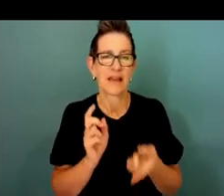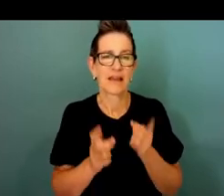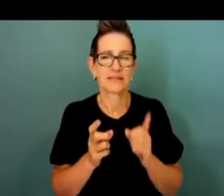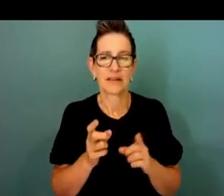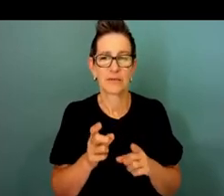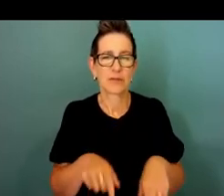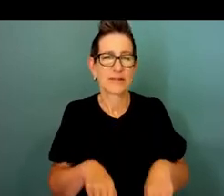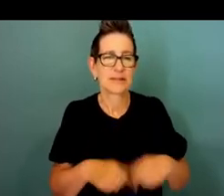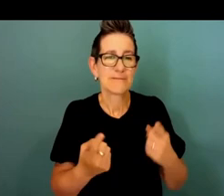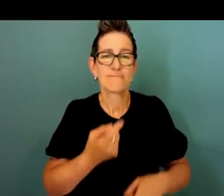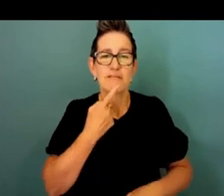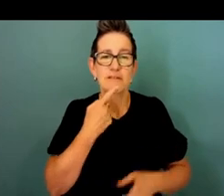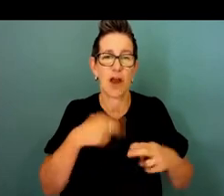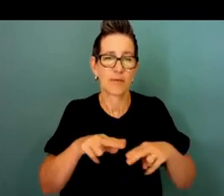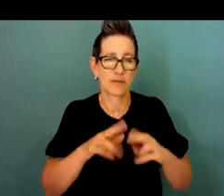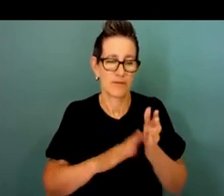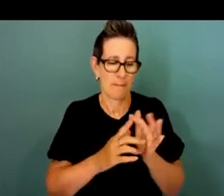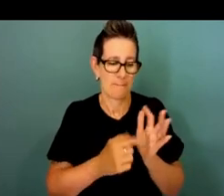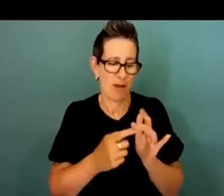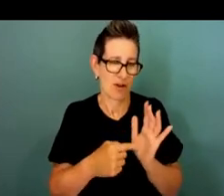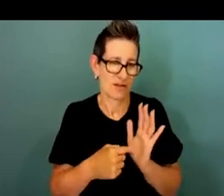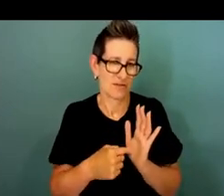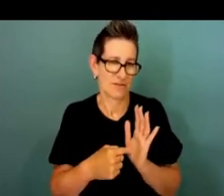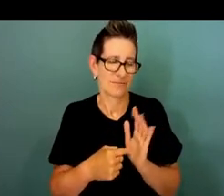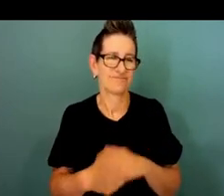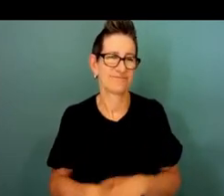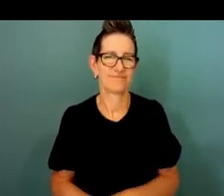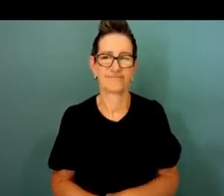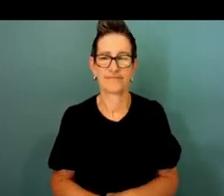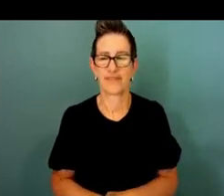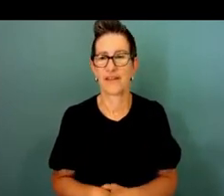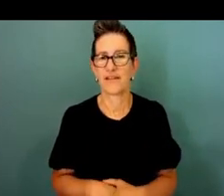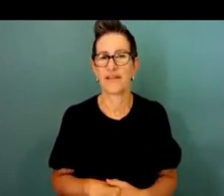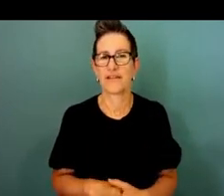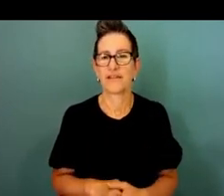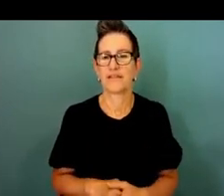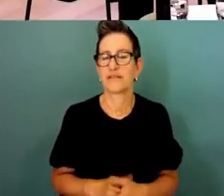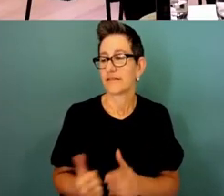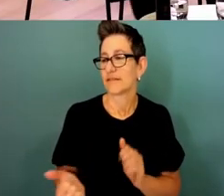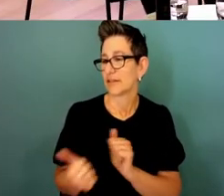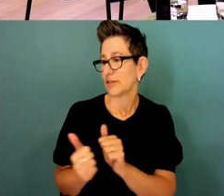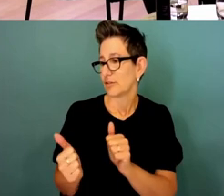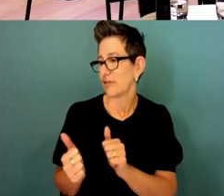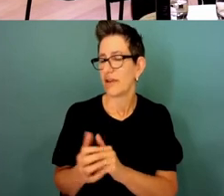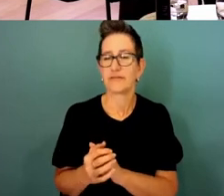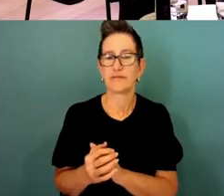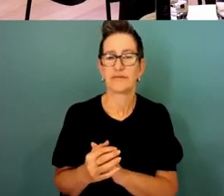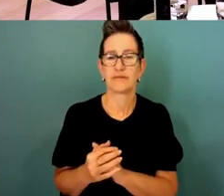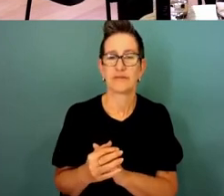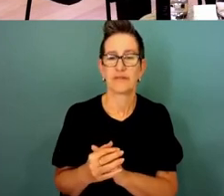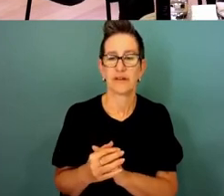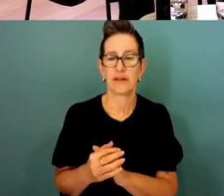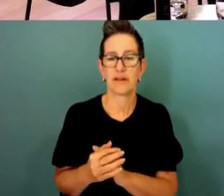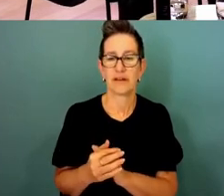that I think will have a lot of application going forward thank you no I just say I agree with Rachel and I would also like to re-emphasize